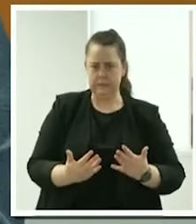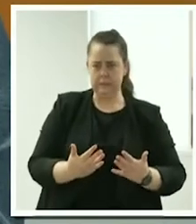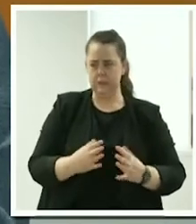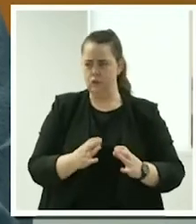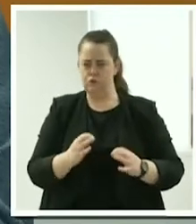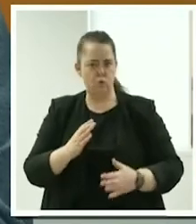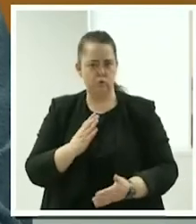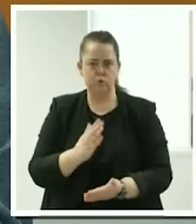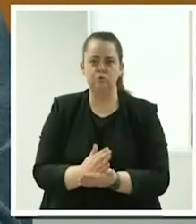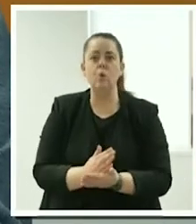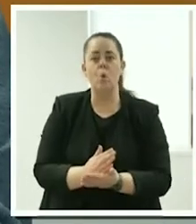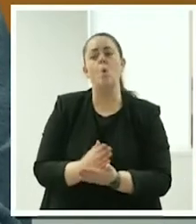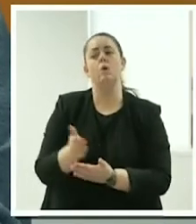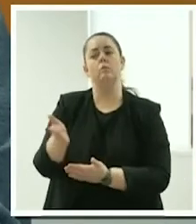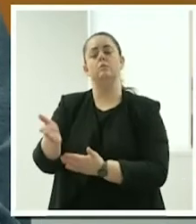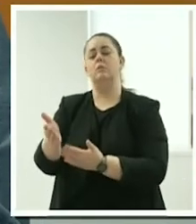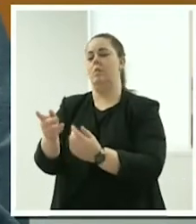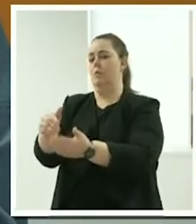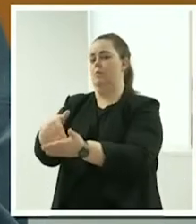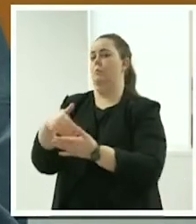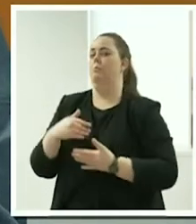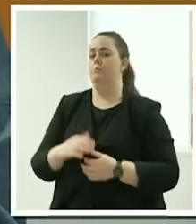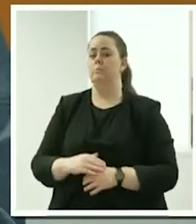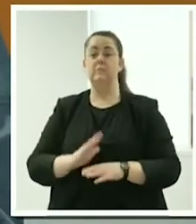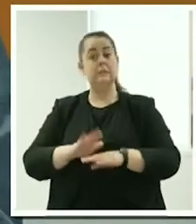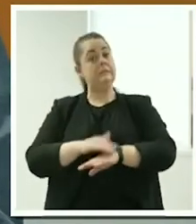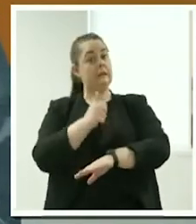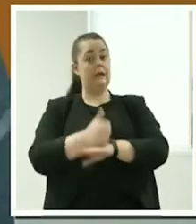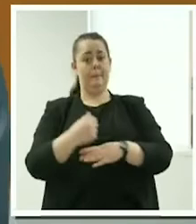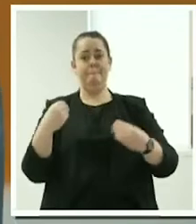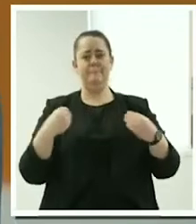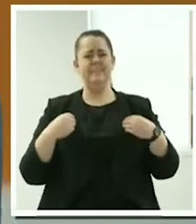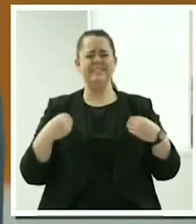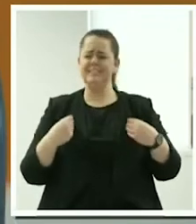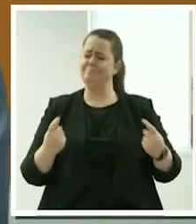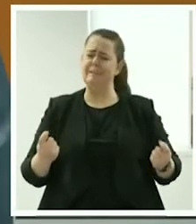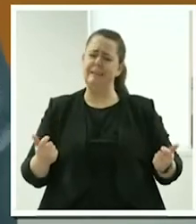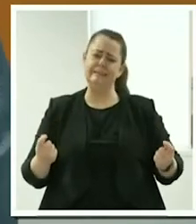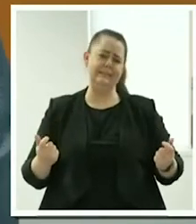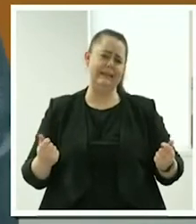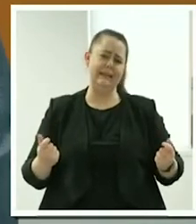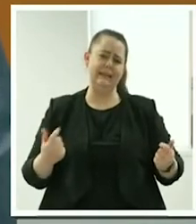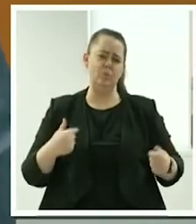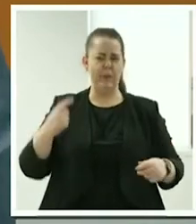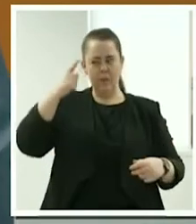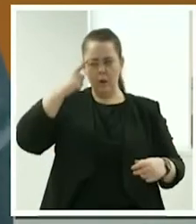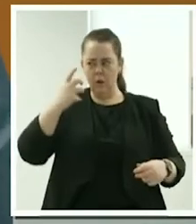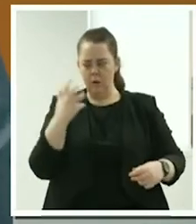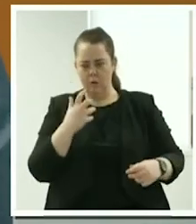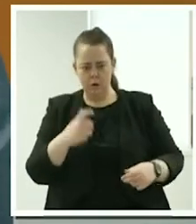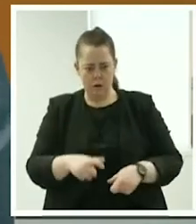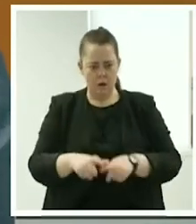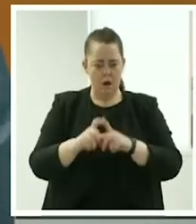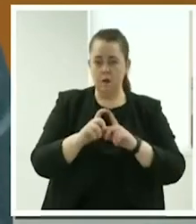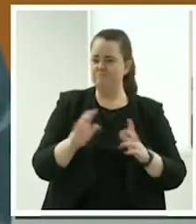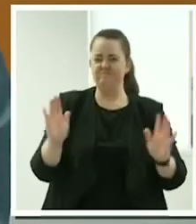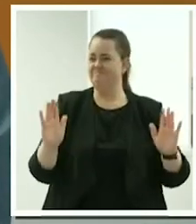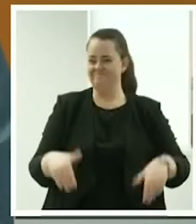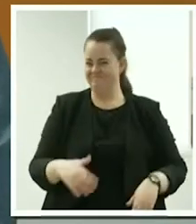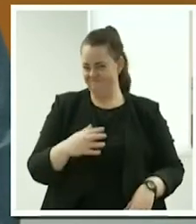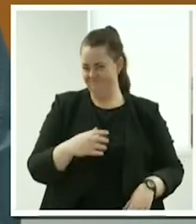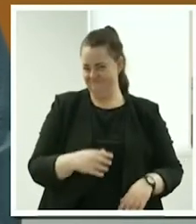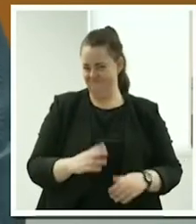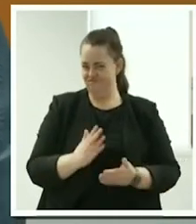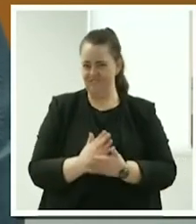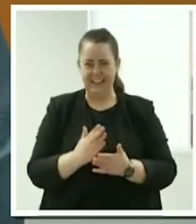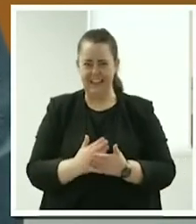Setting up the business is not as daunting as what your mind may feel it to be. It's